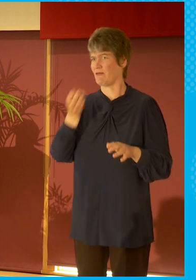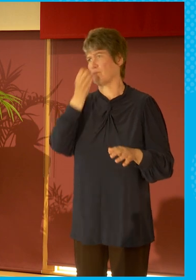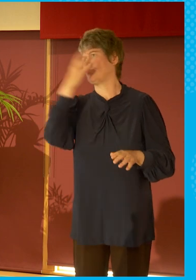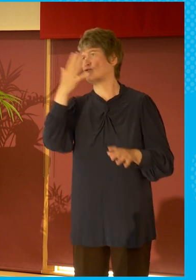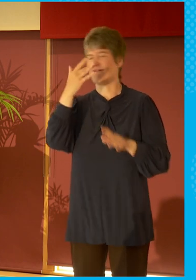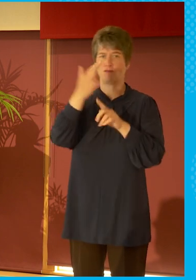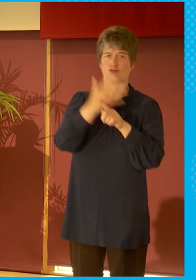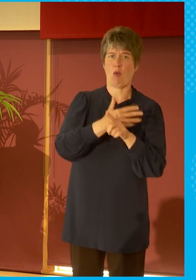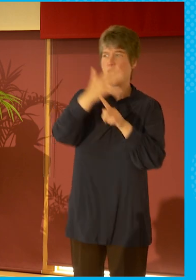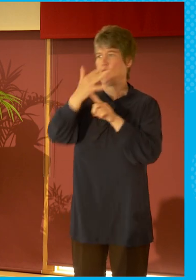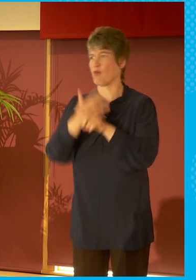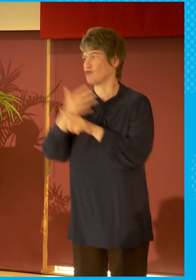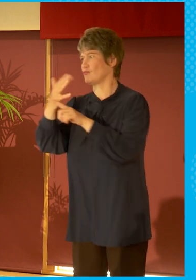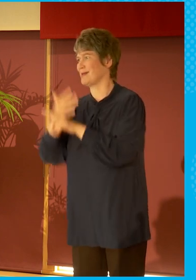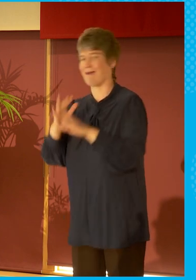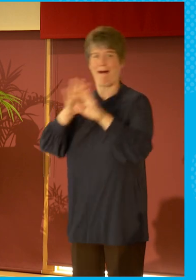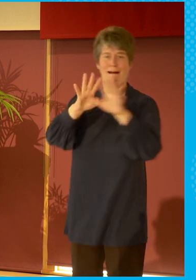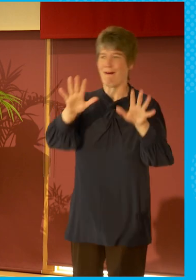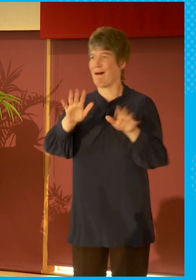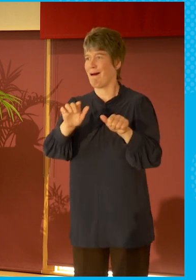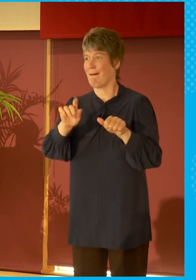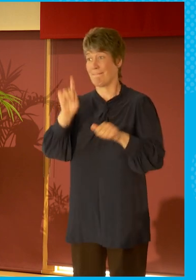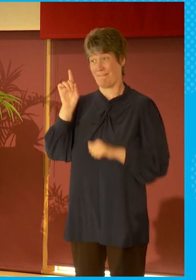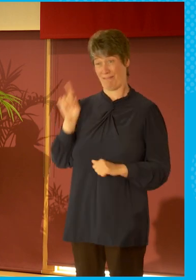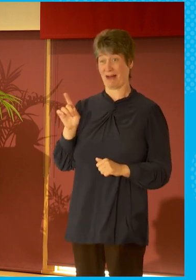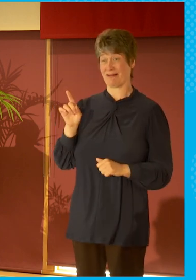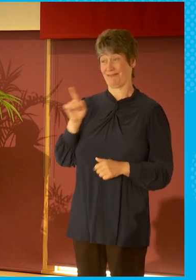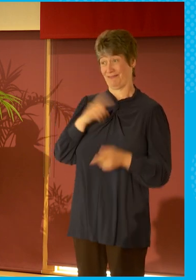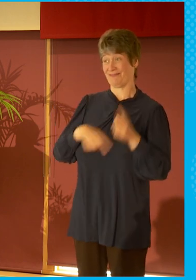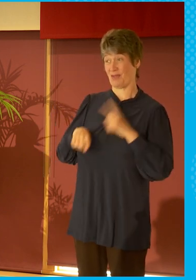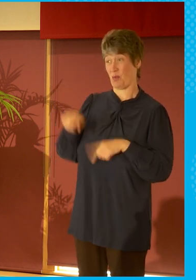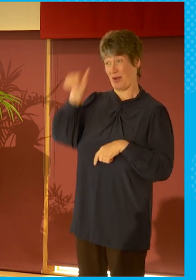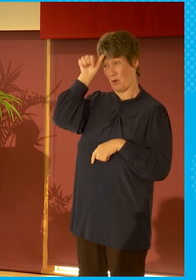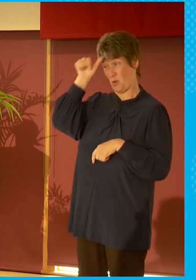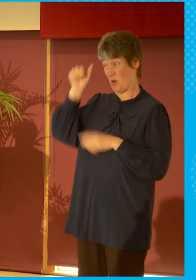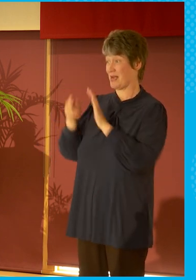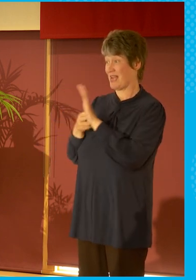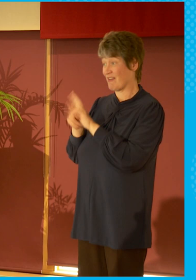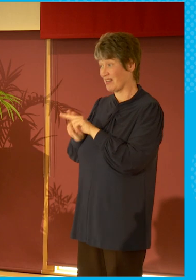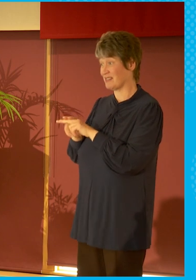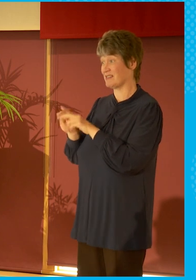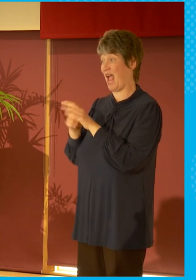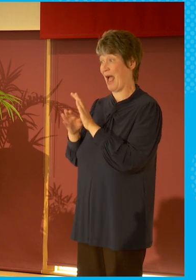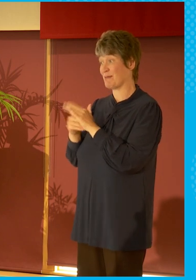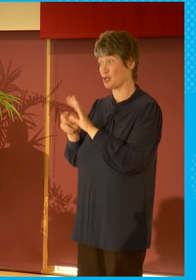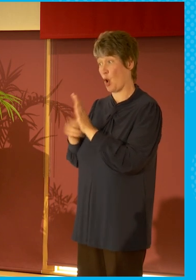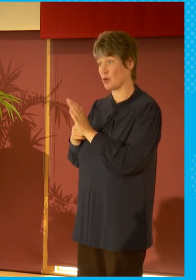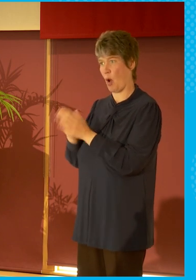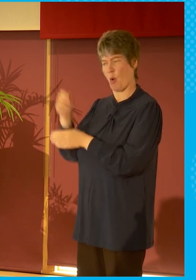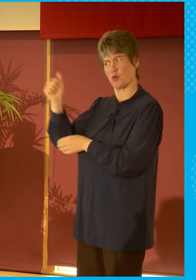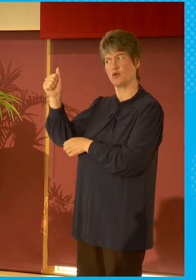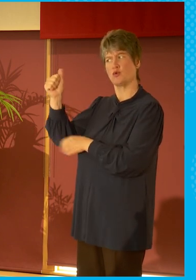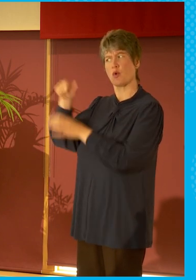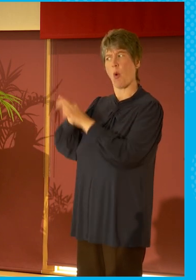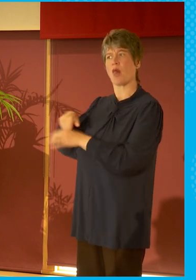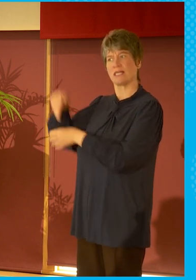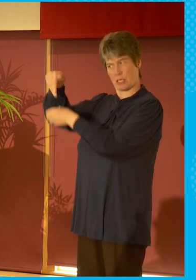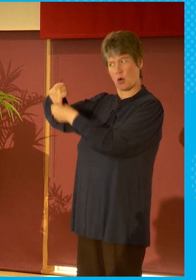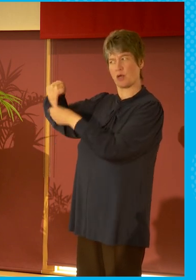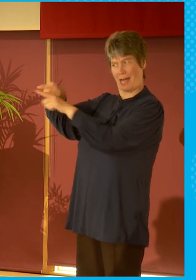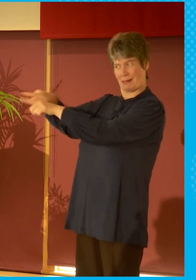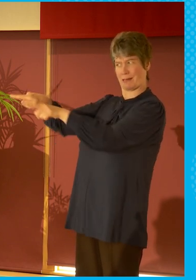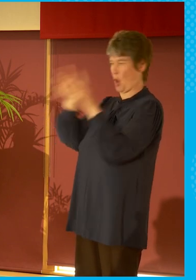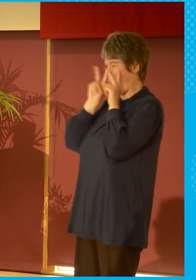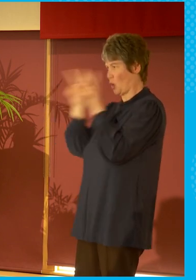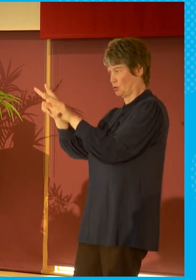but aesthetically we know that you're on Netflix, you're on Amazon, you're watching good quality content, it looks good,